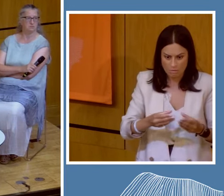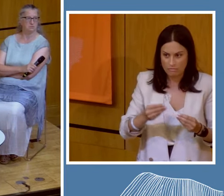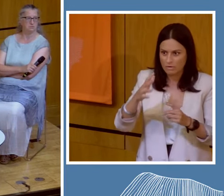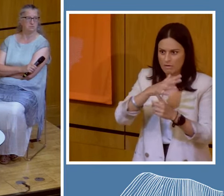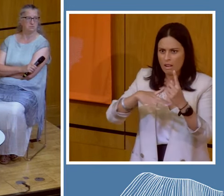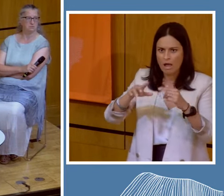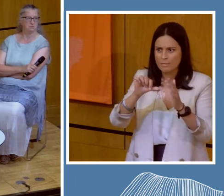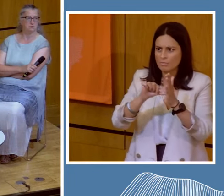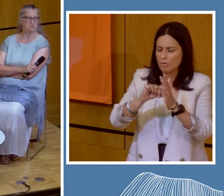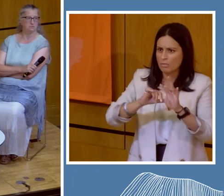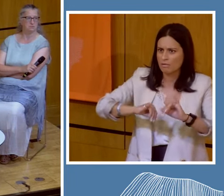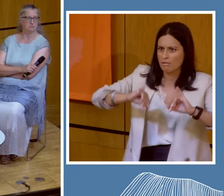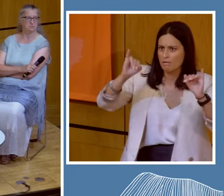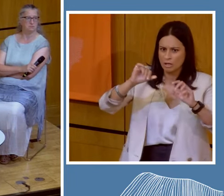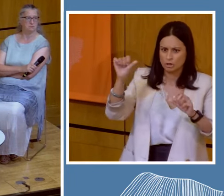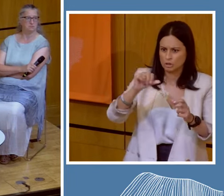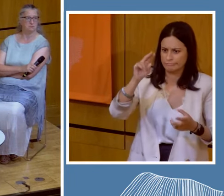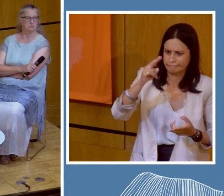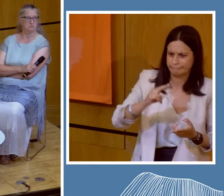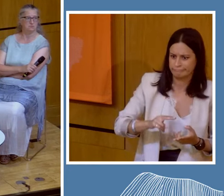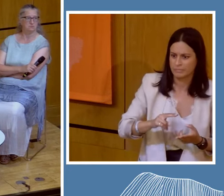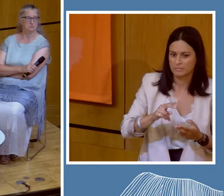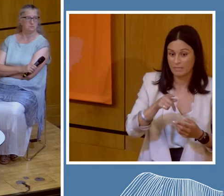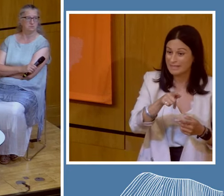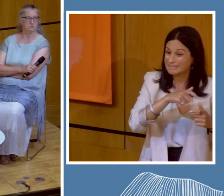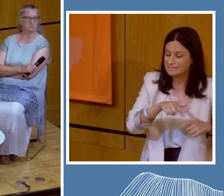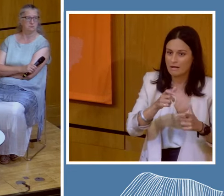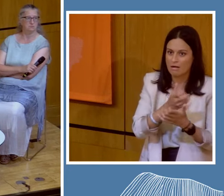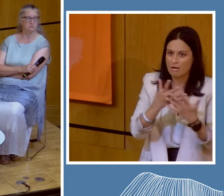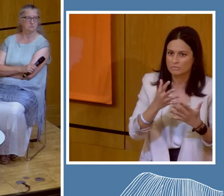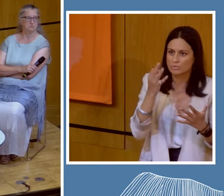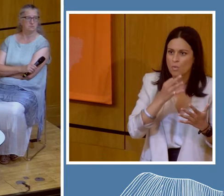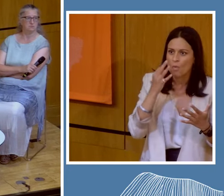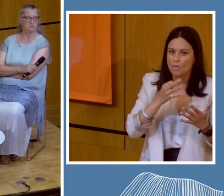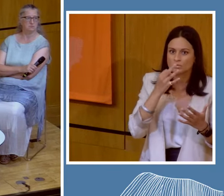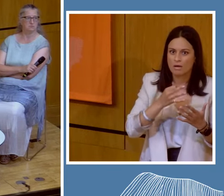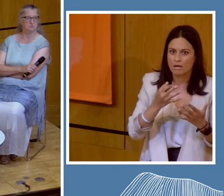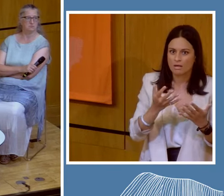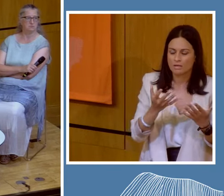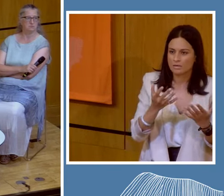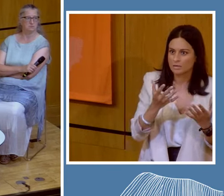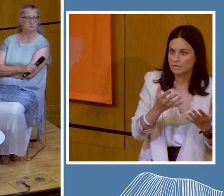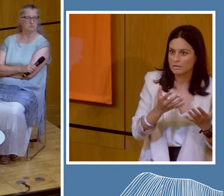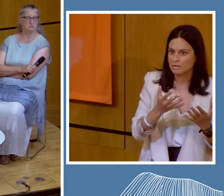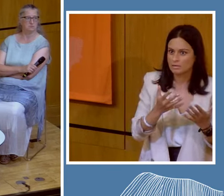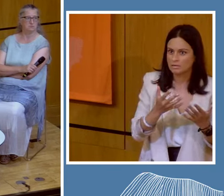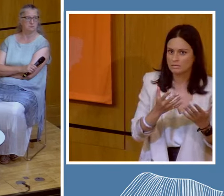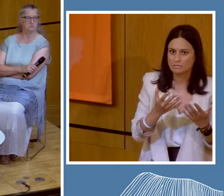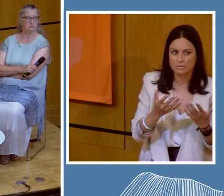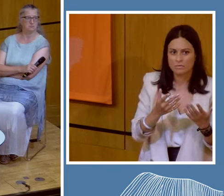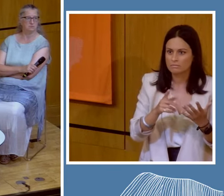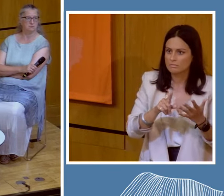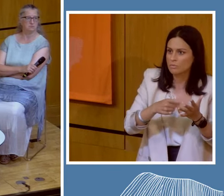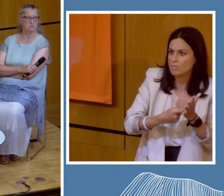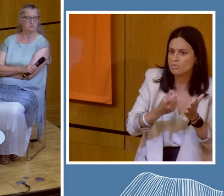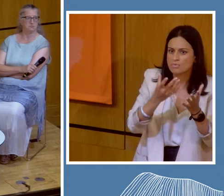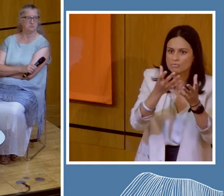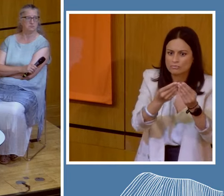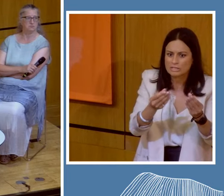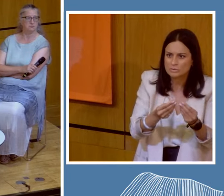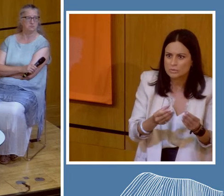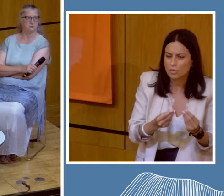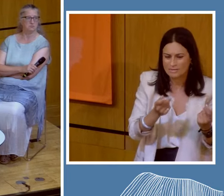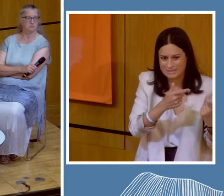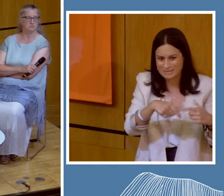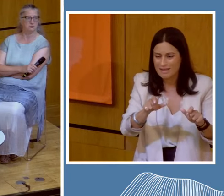problem still are using lots and lots of the same kinds of resources that are not